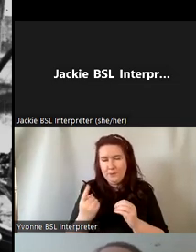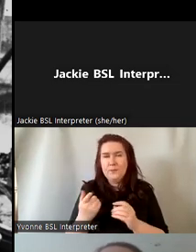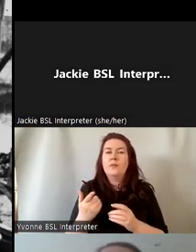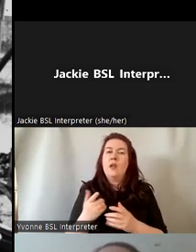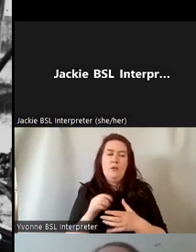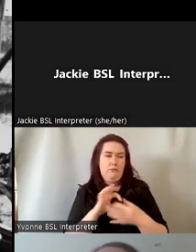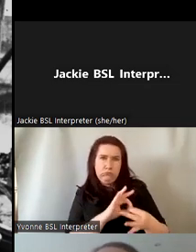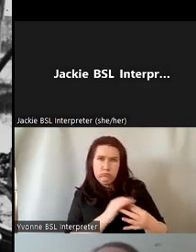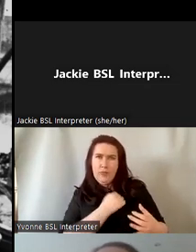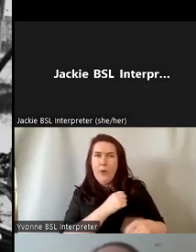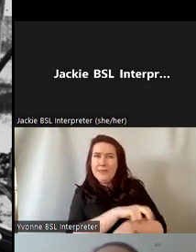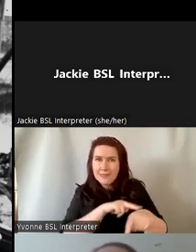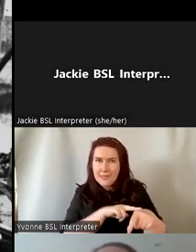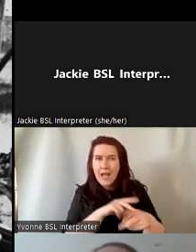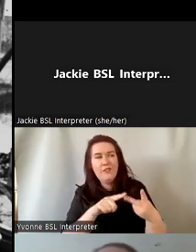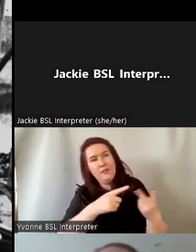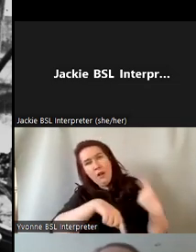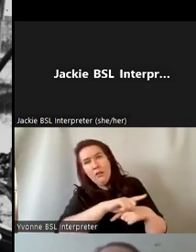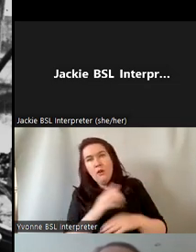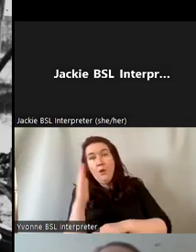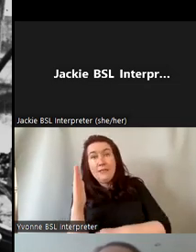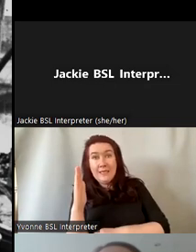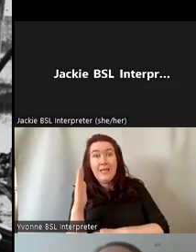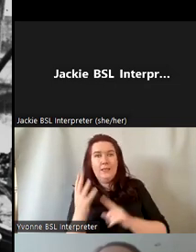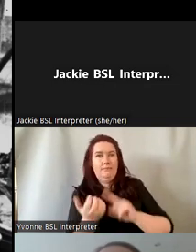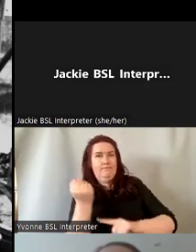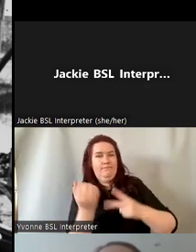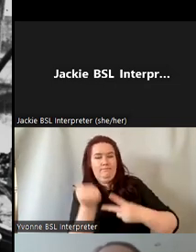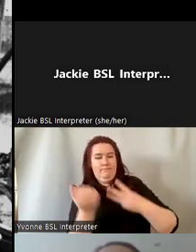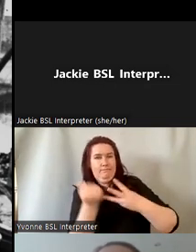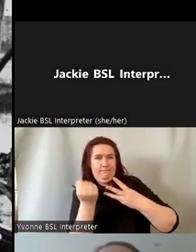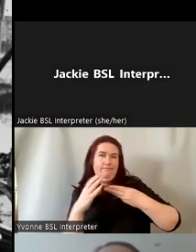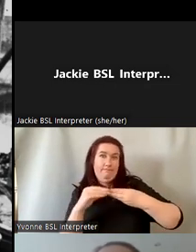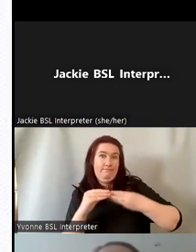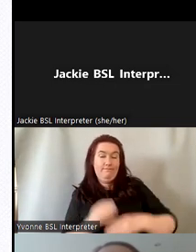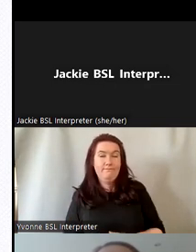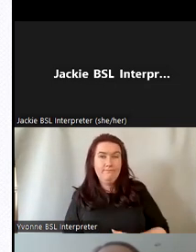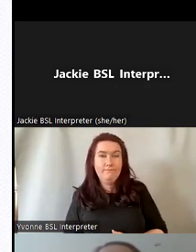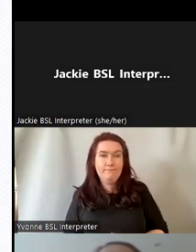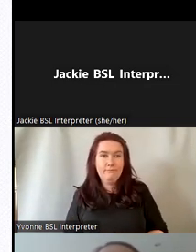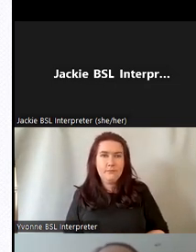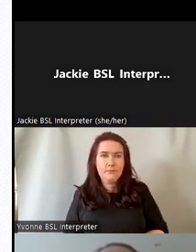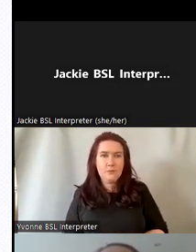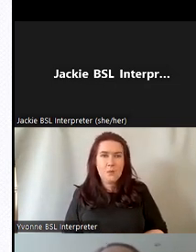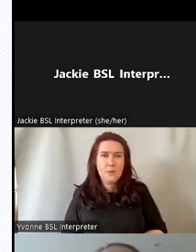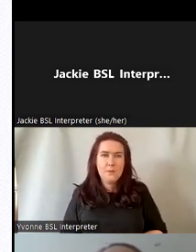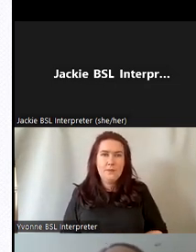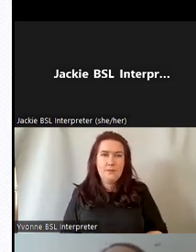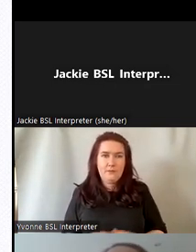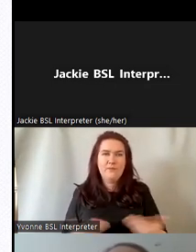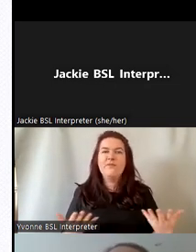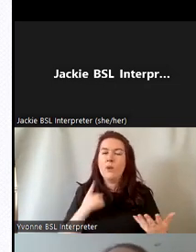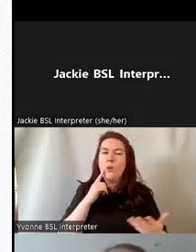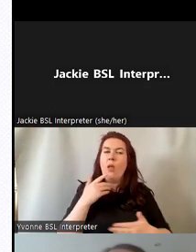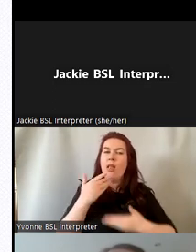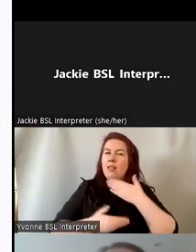existing staff and volunteers to achieve these three outcomes so i'm going to just